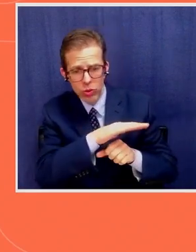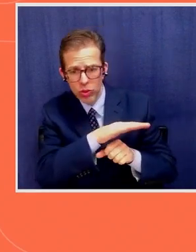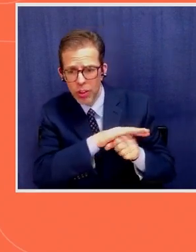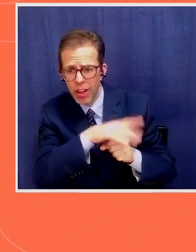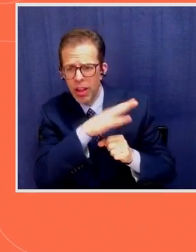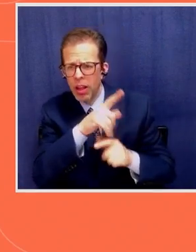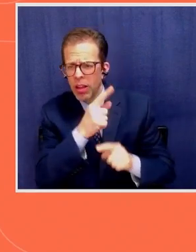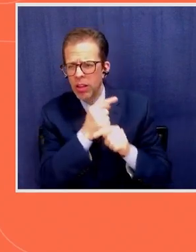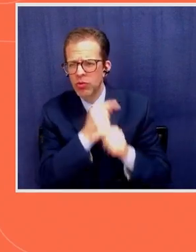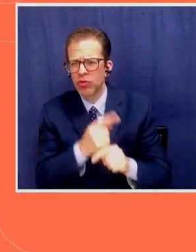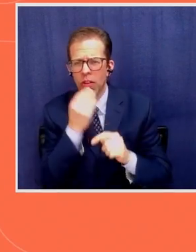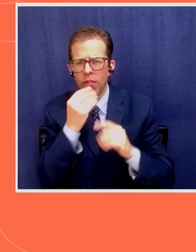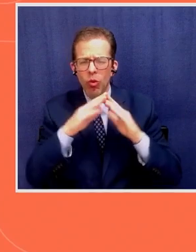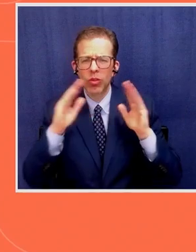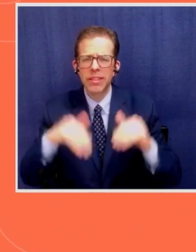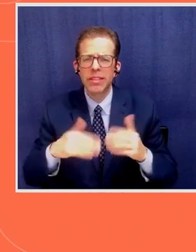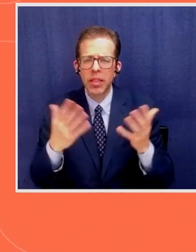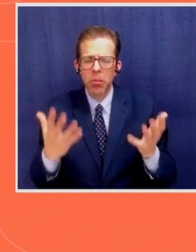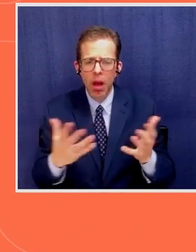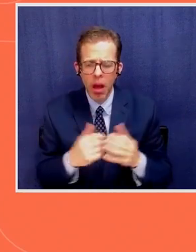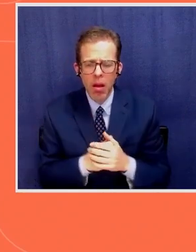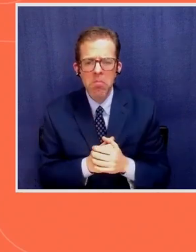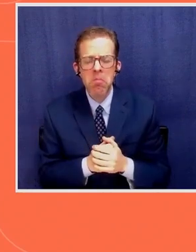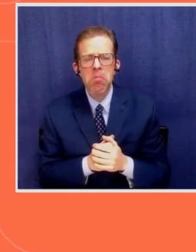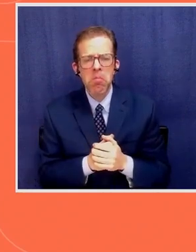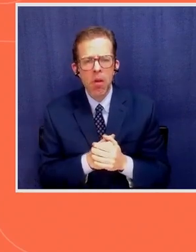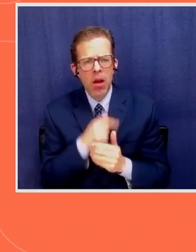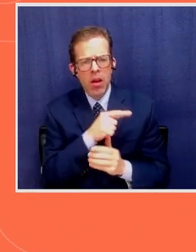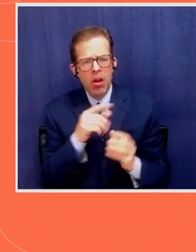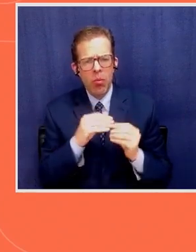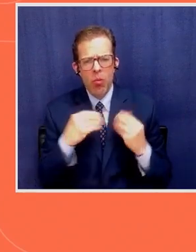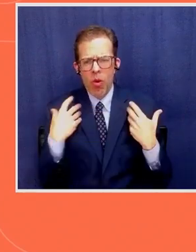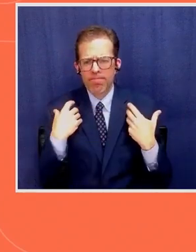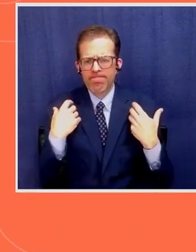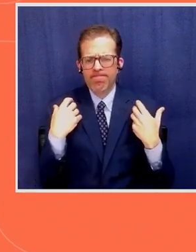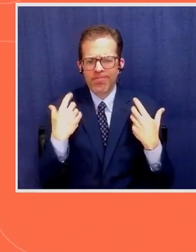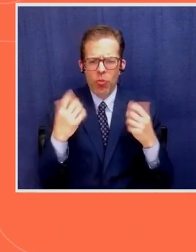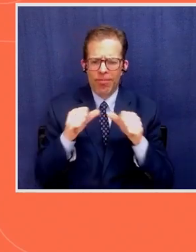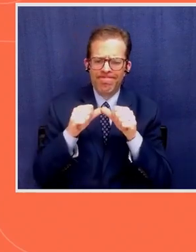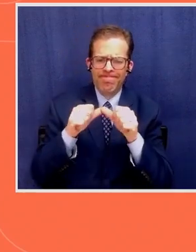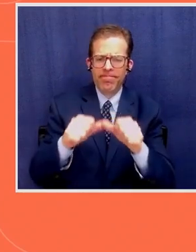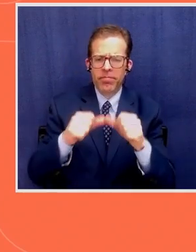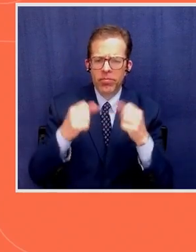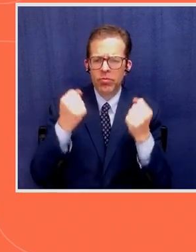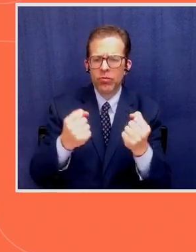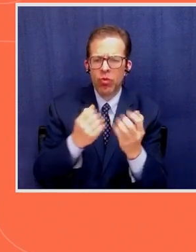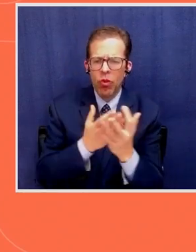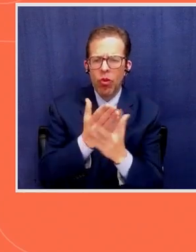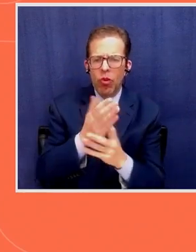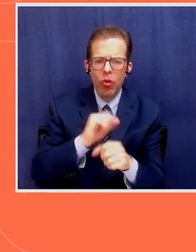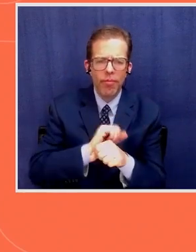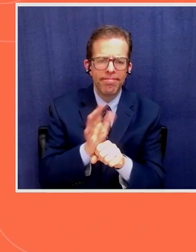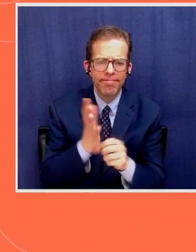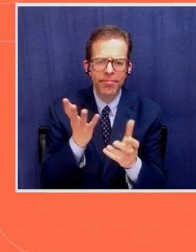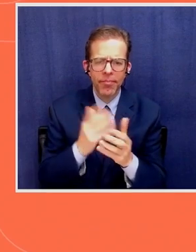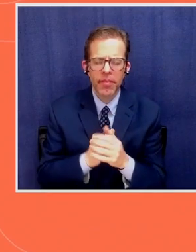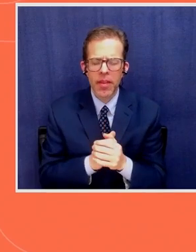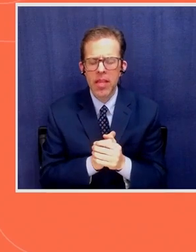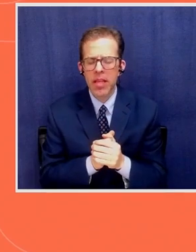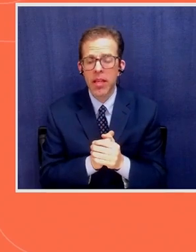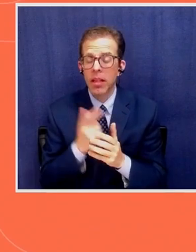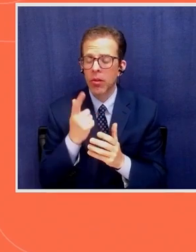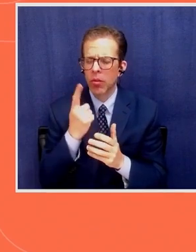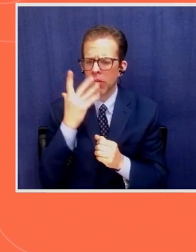food systems were more resilient. But one of the most beautiful outcome of that study showed